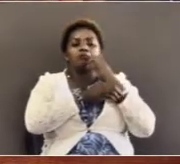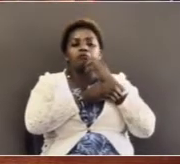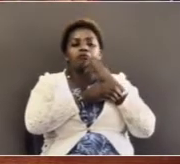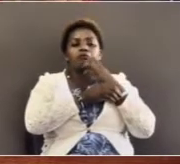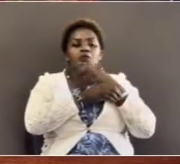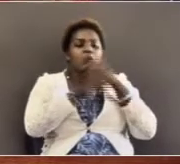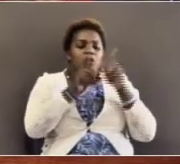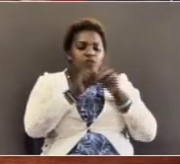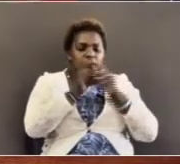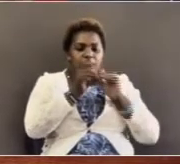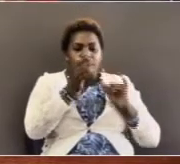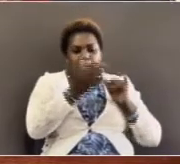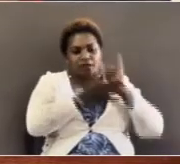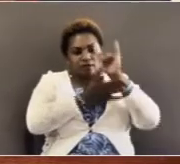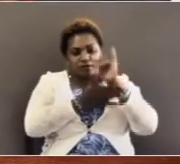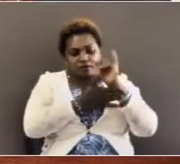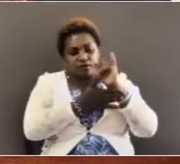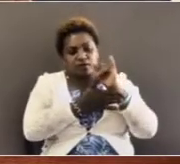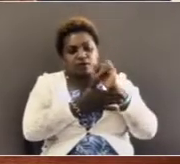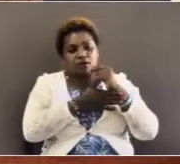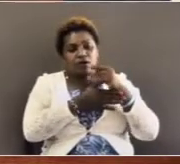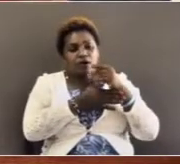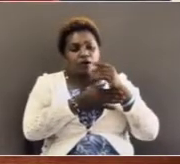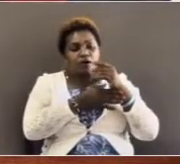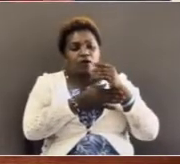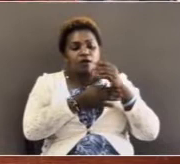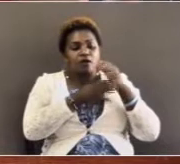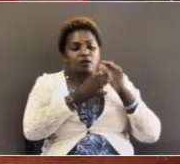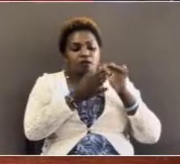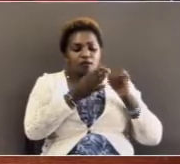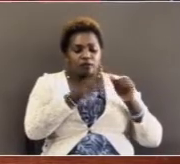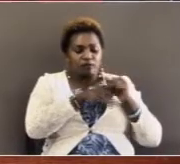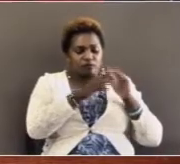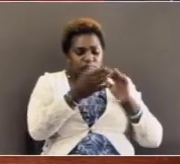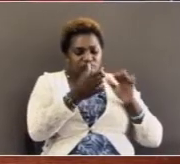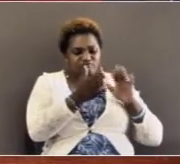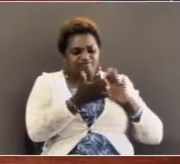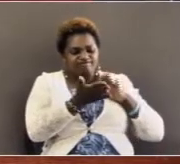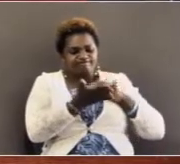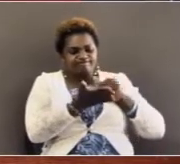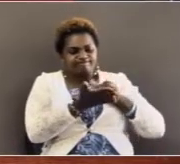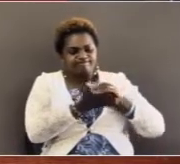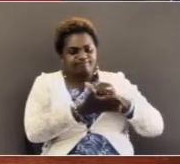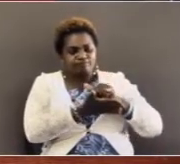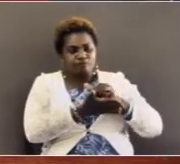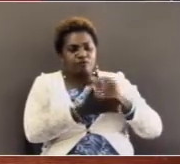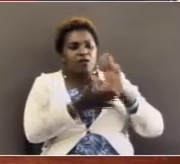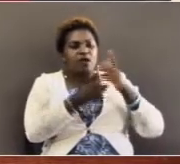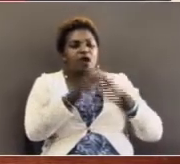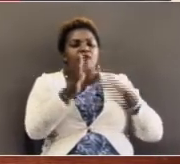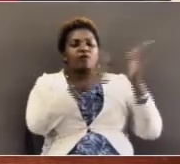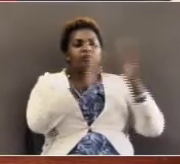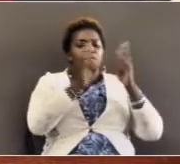was with the pirates so the plane landed through the stone